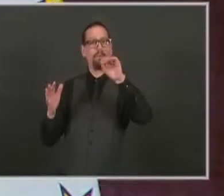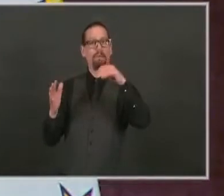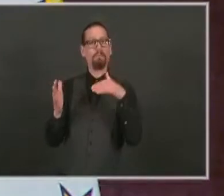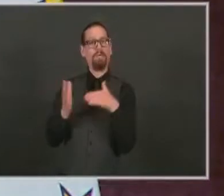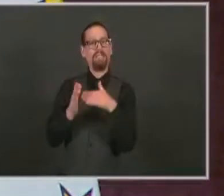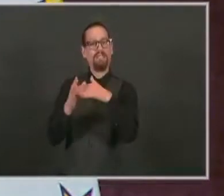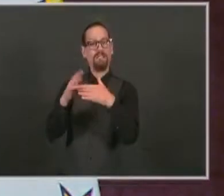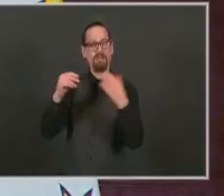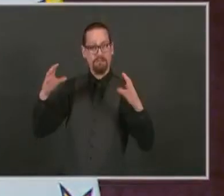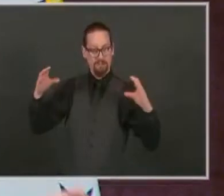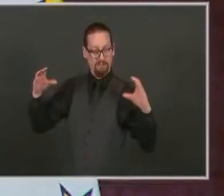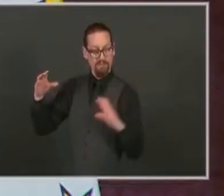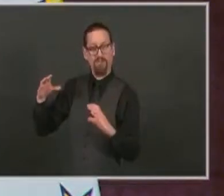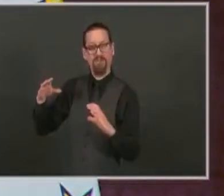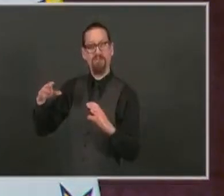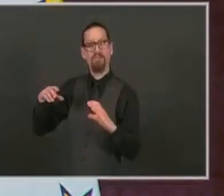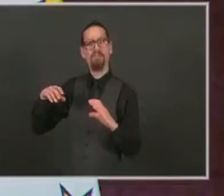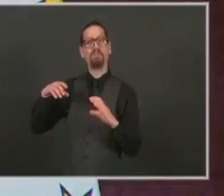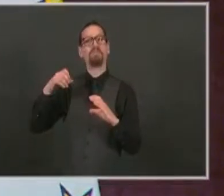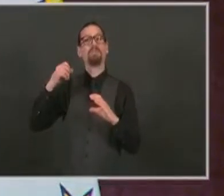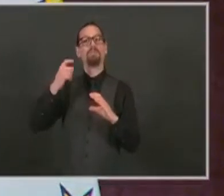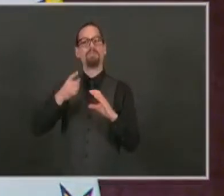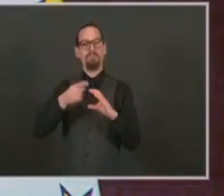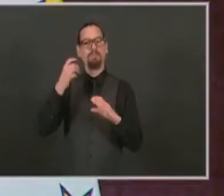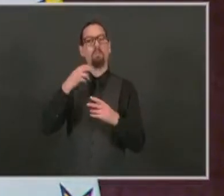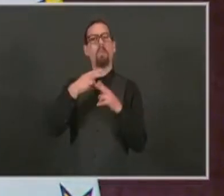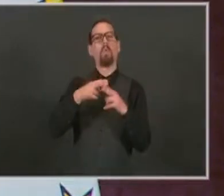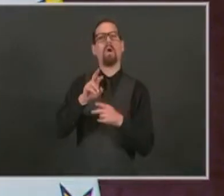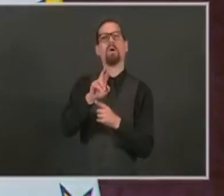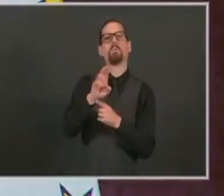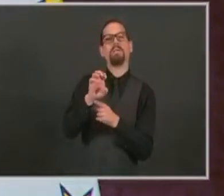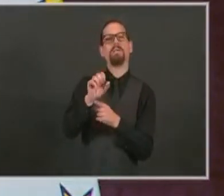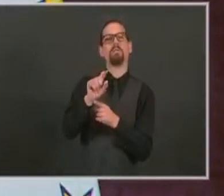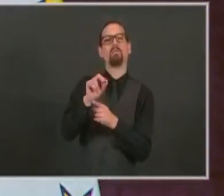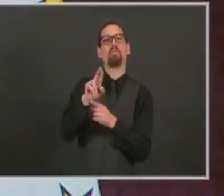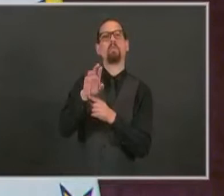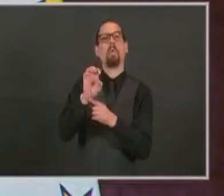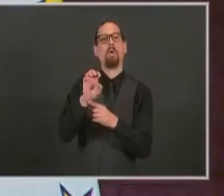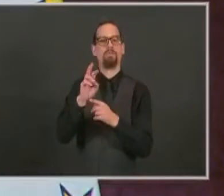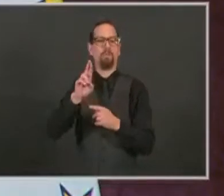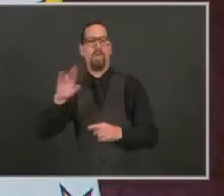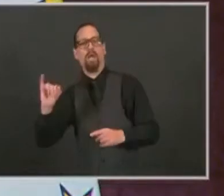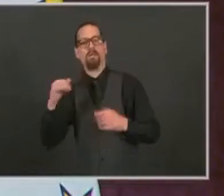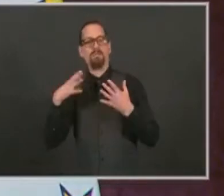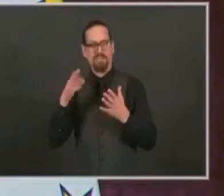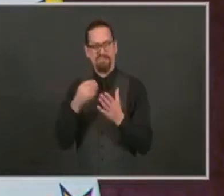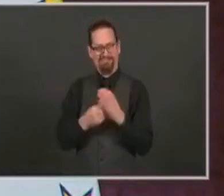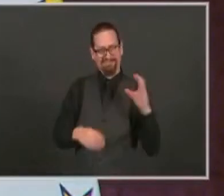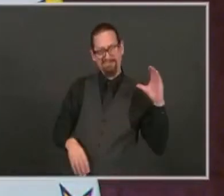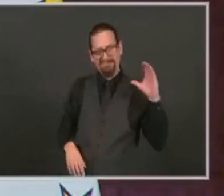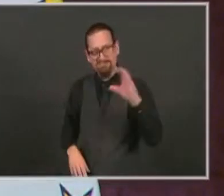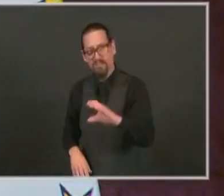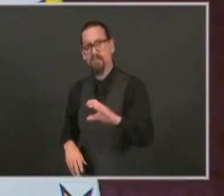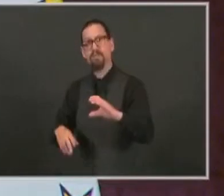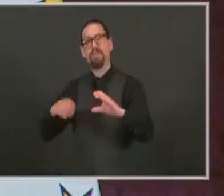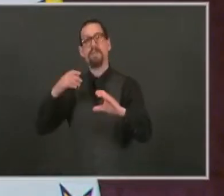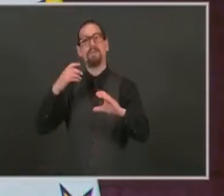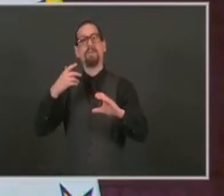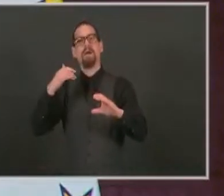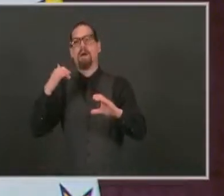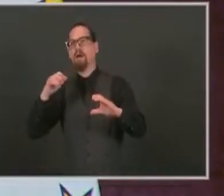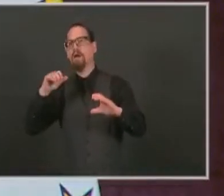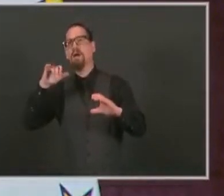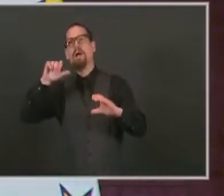Rhode Island, the millions we've already put out through Take It Outside and support for